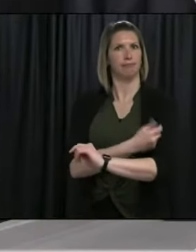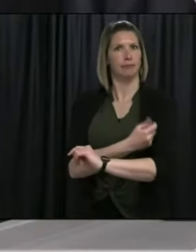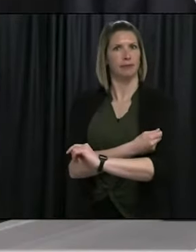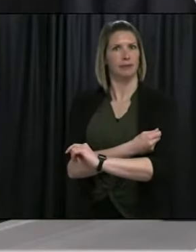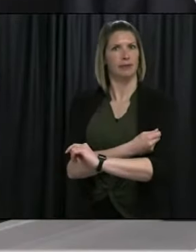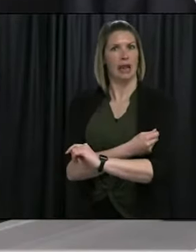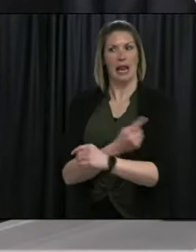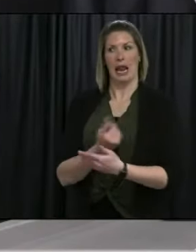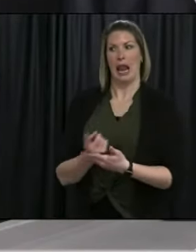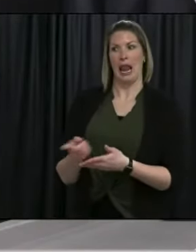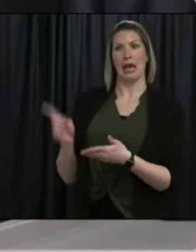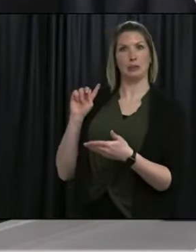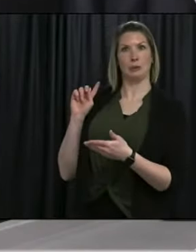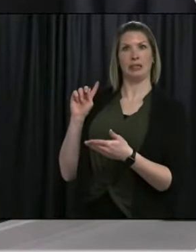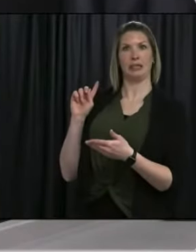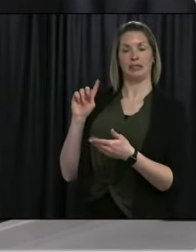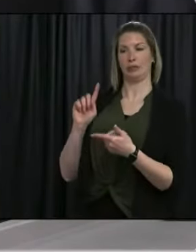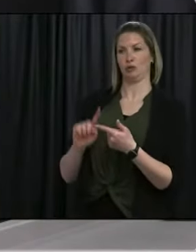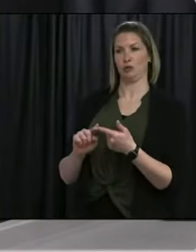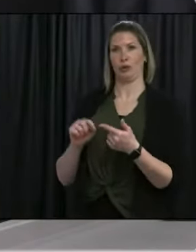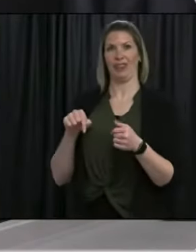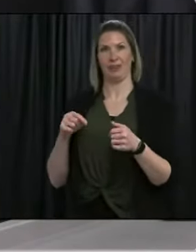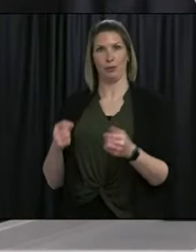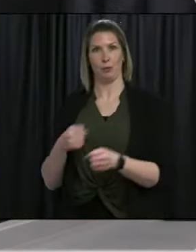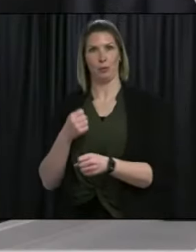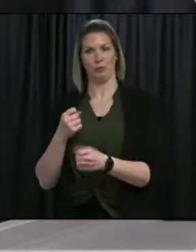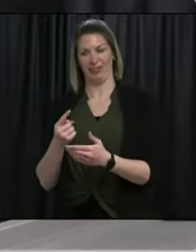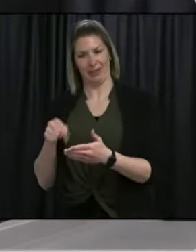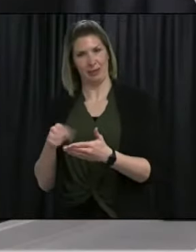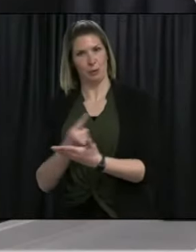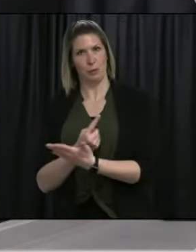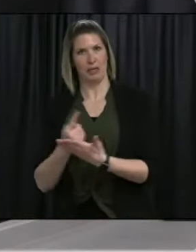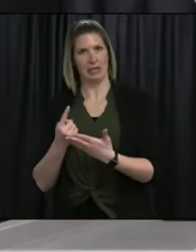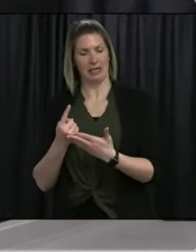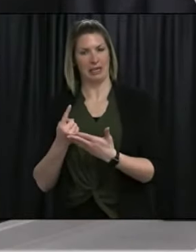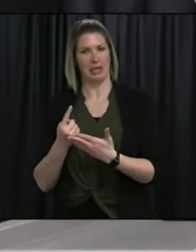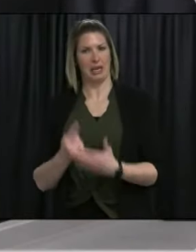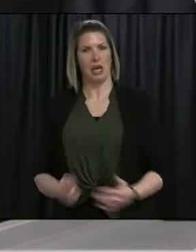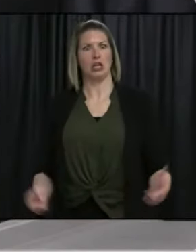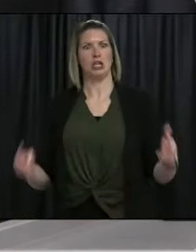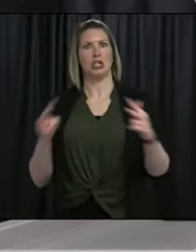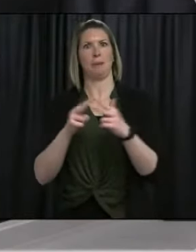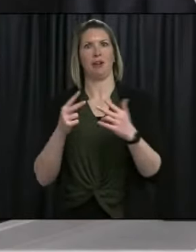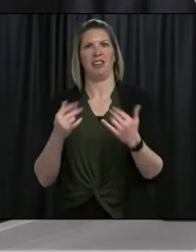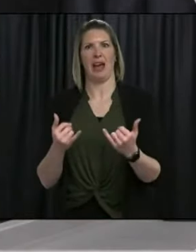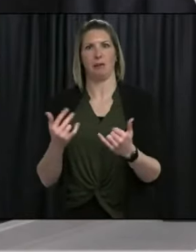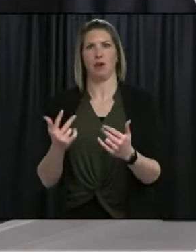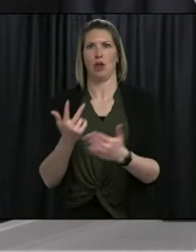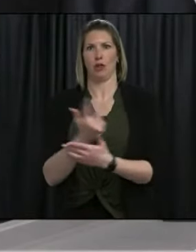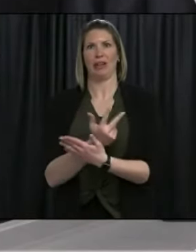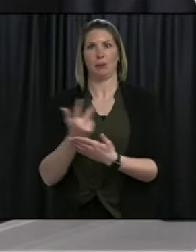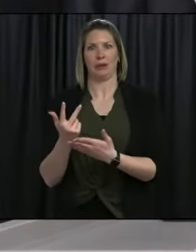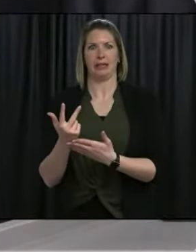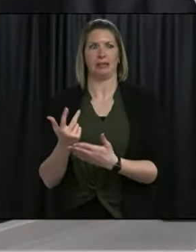doubled the number of people having had first dose in the last three weeks in this province. A major